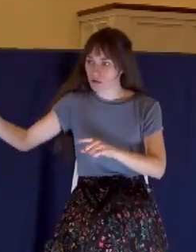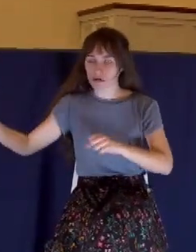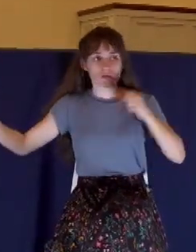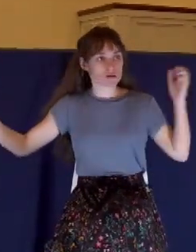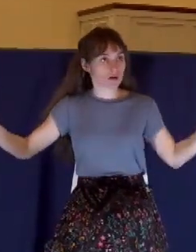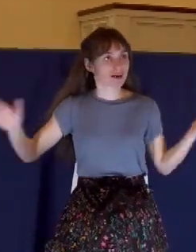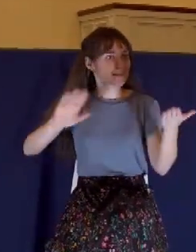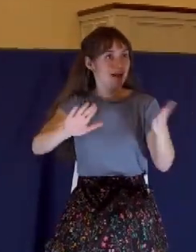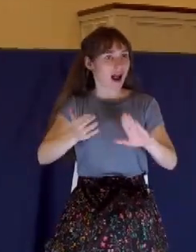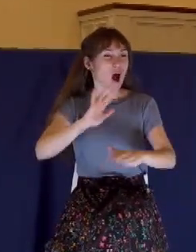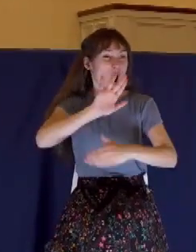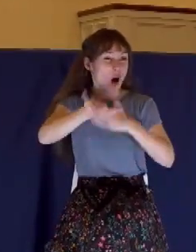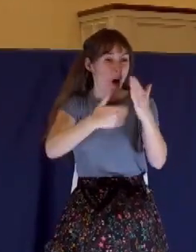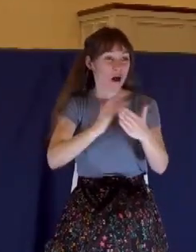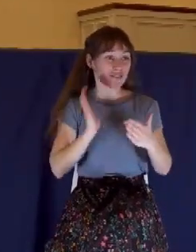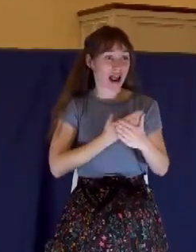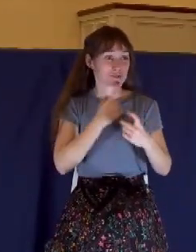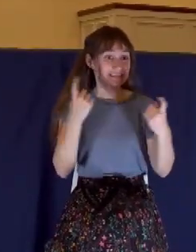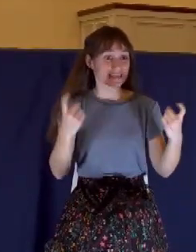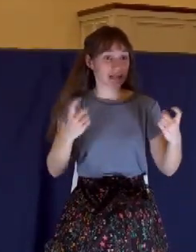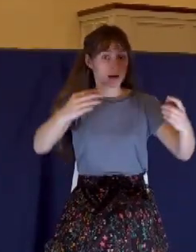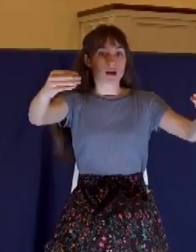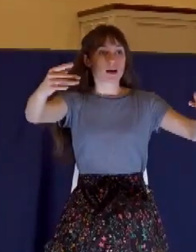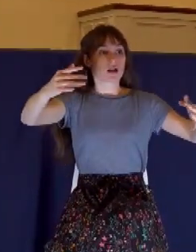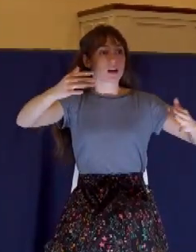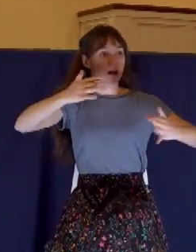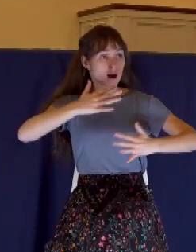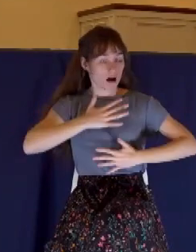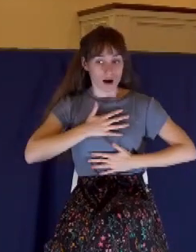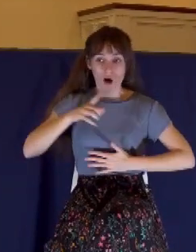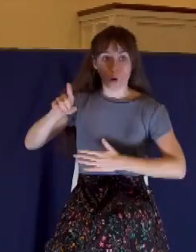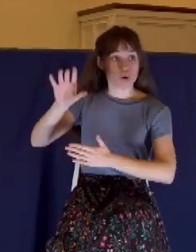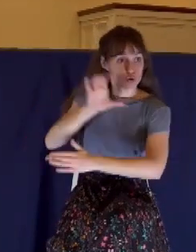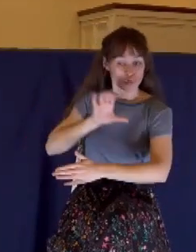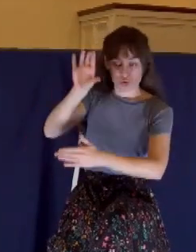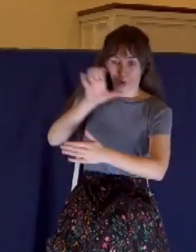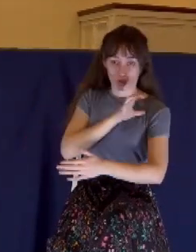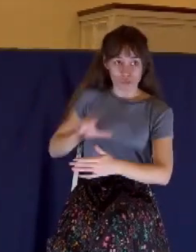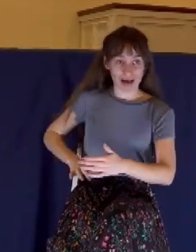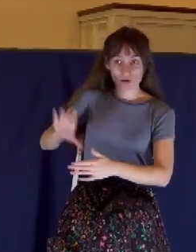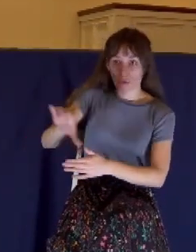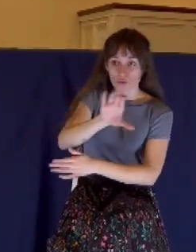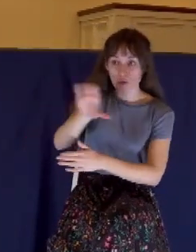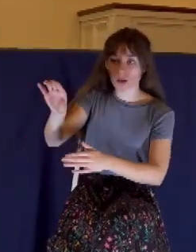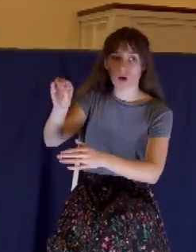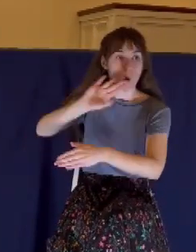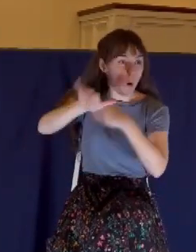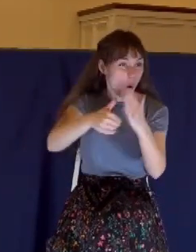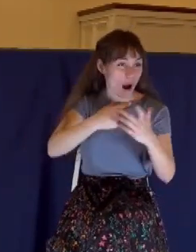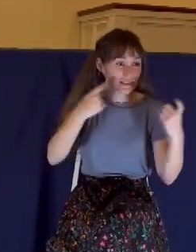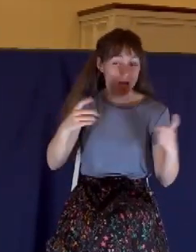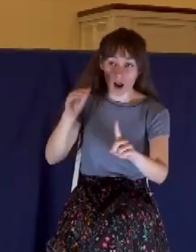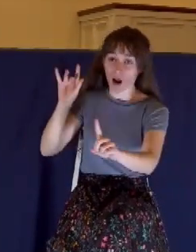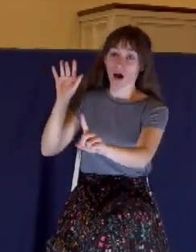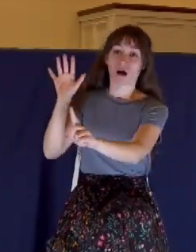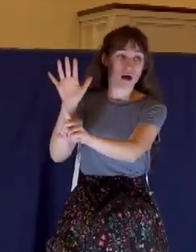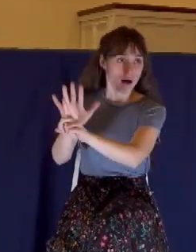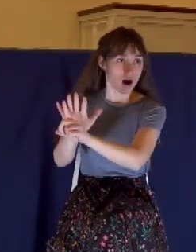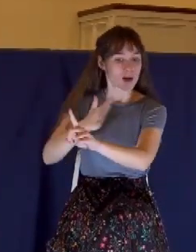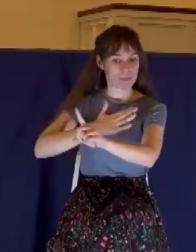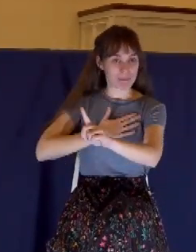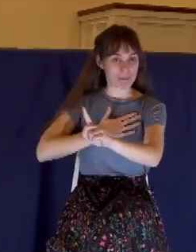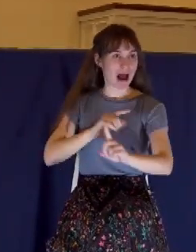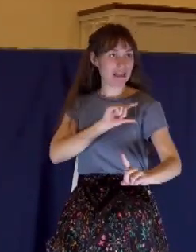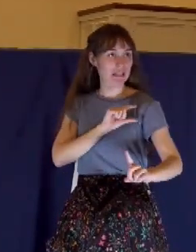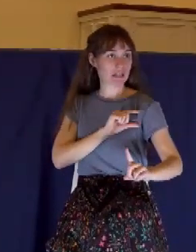should fall on me fell on Christ as my substitute. And He paid our sin debt. That's the redemptive work of Christ.